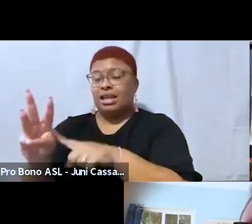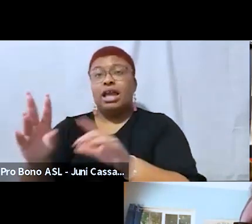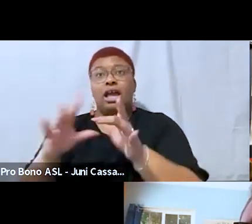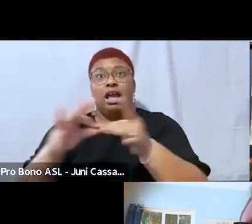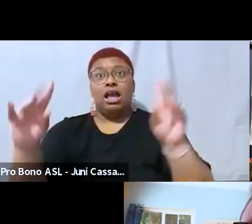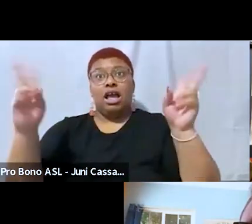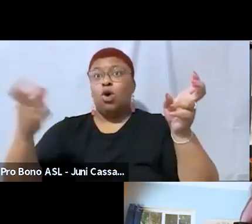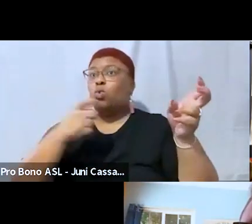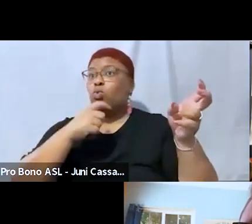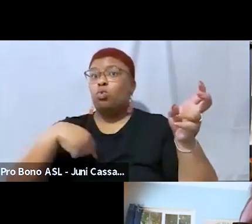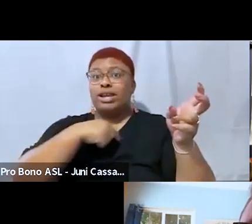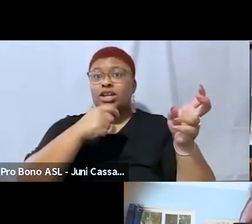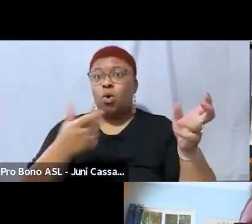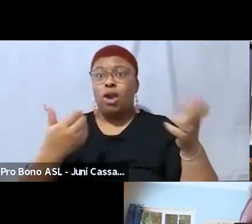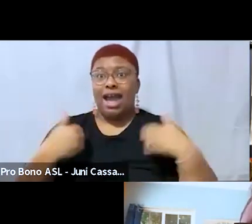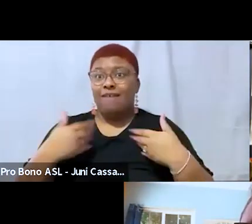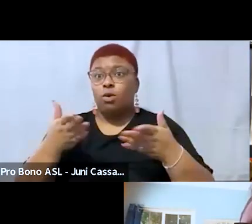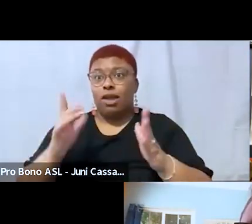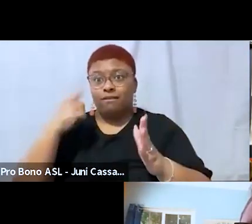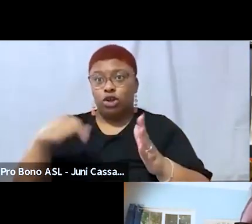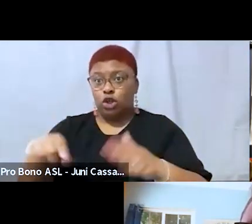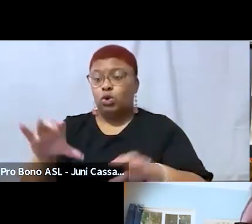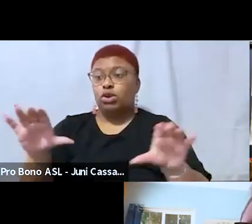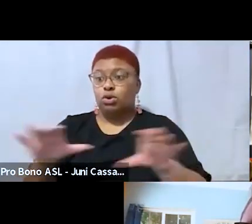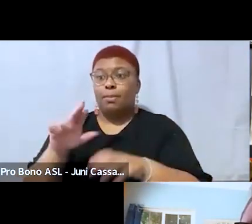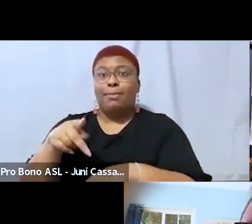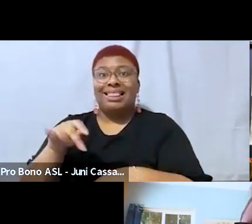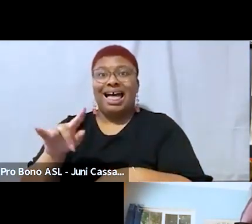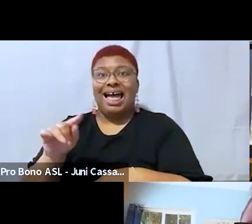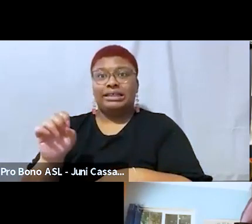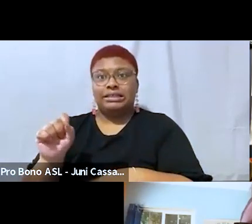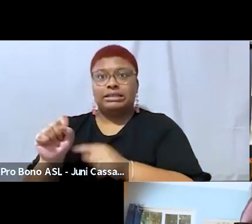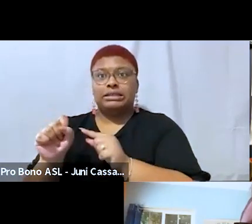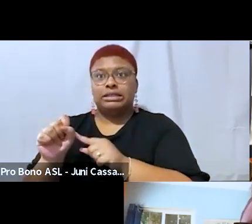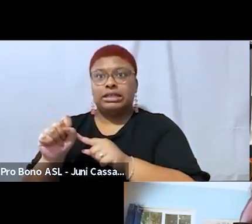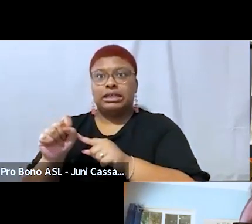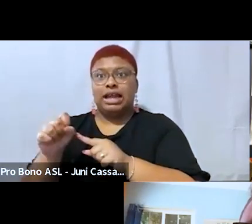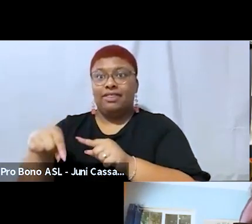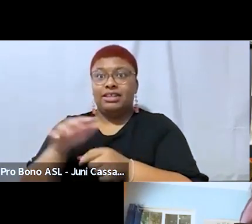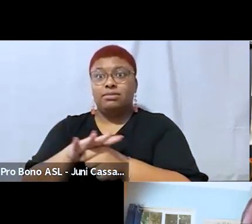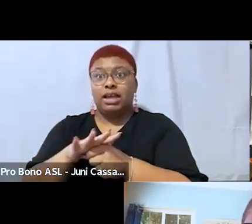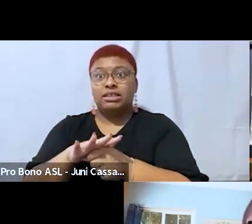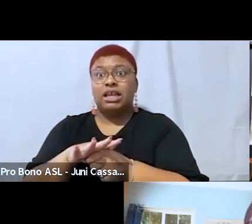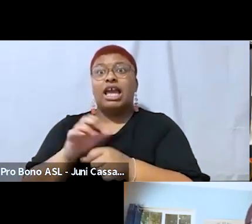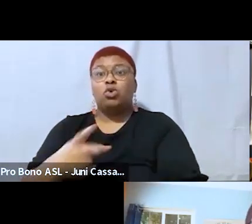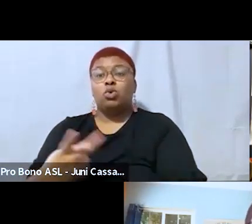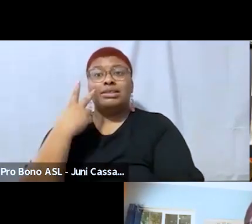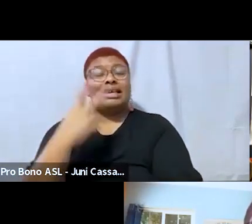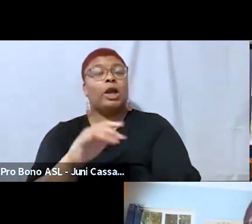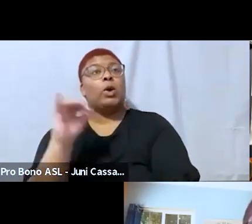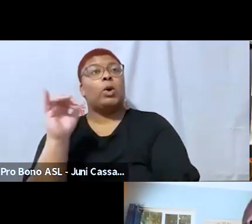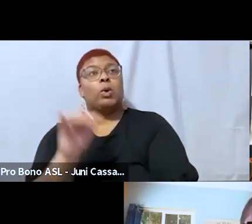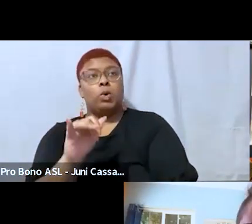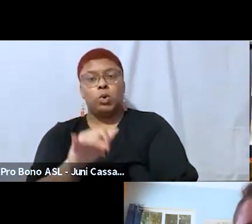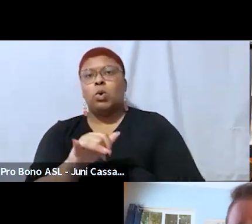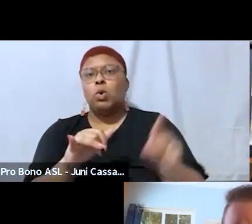way to do pilates the way you're coming thinking you can do pilates and we see that that hole that gaping hole we want